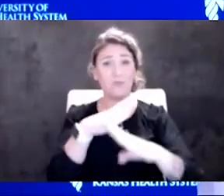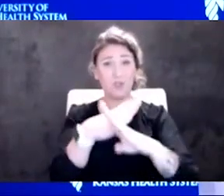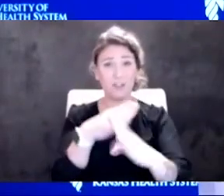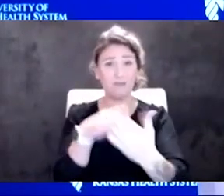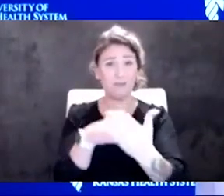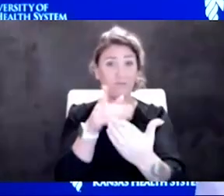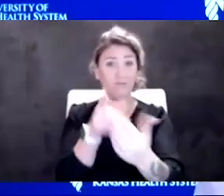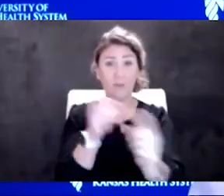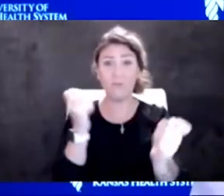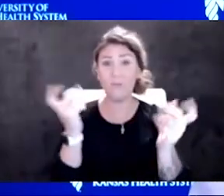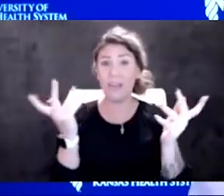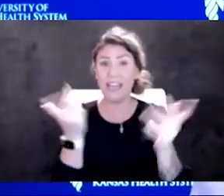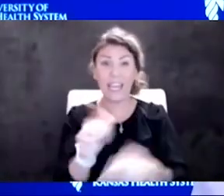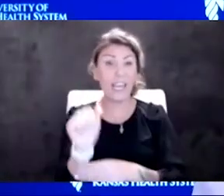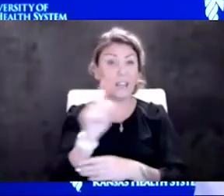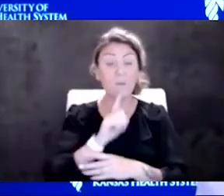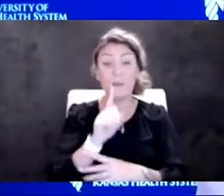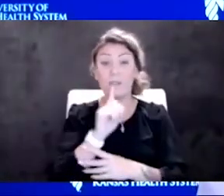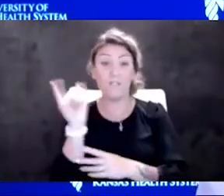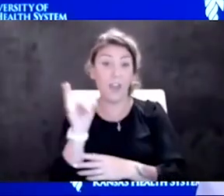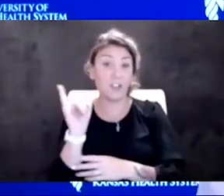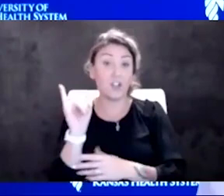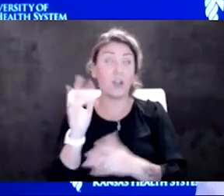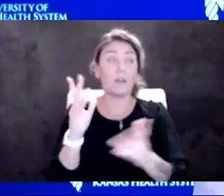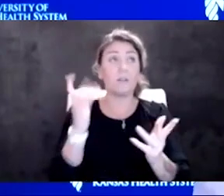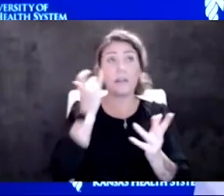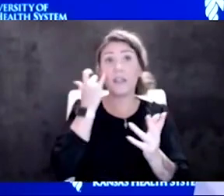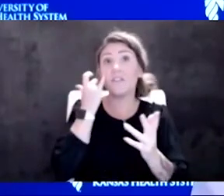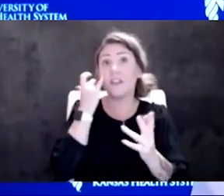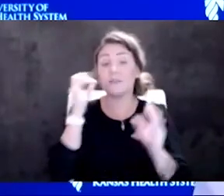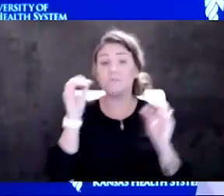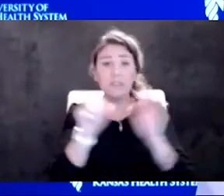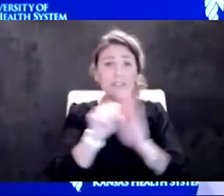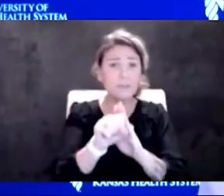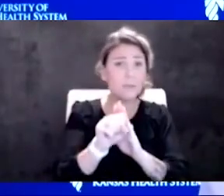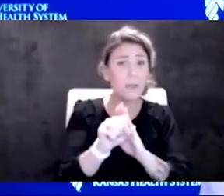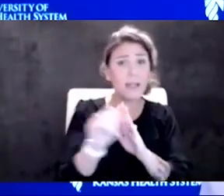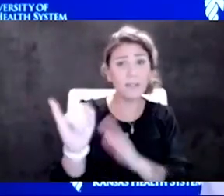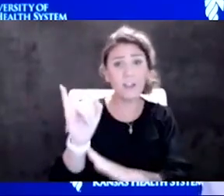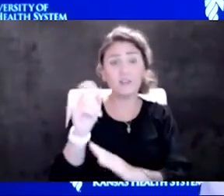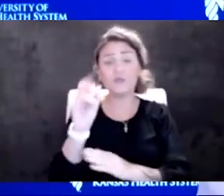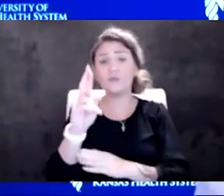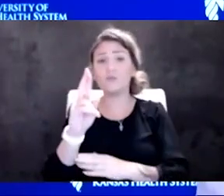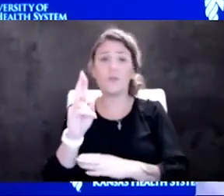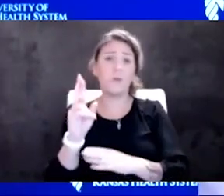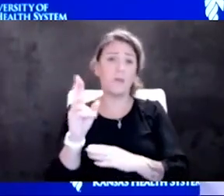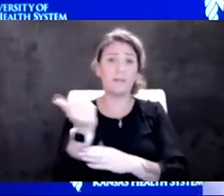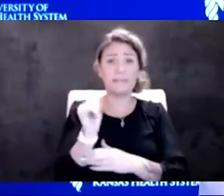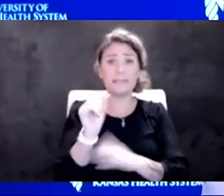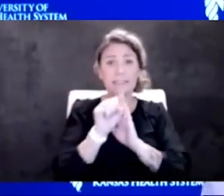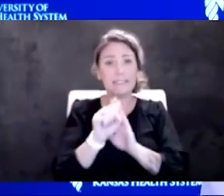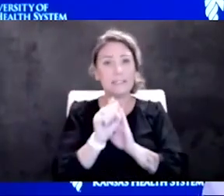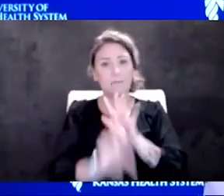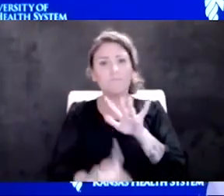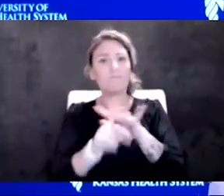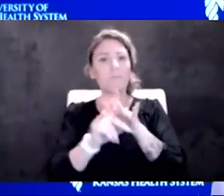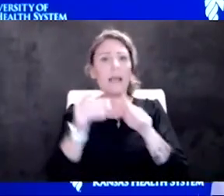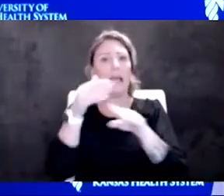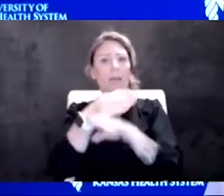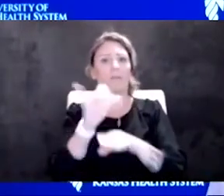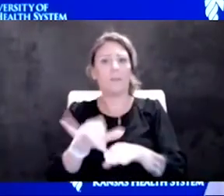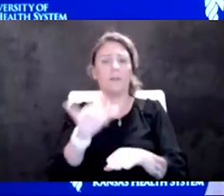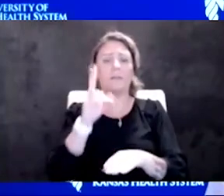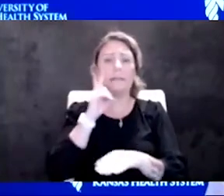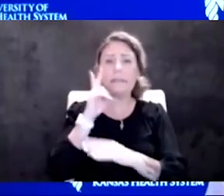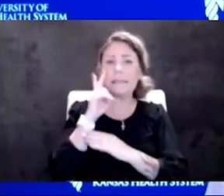infection, whether that's asymptomatic infection or really any symptoms at all. After that, we have seen that there does tend to